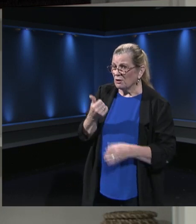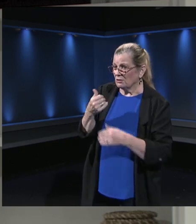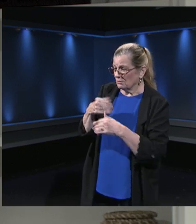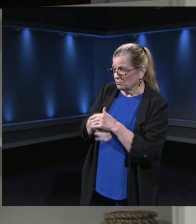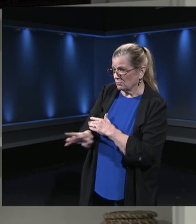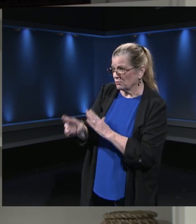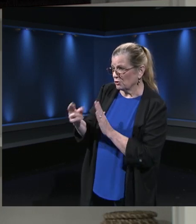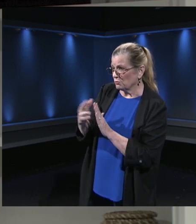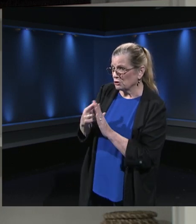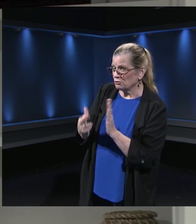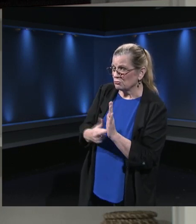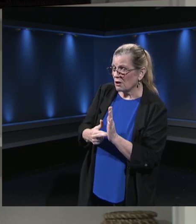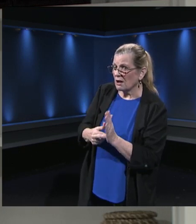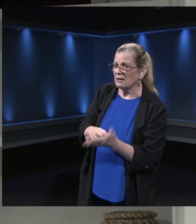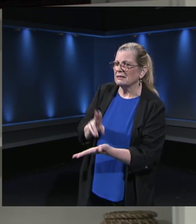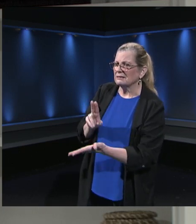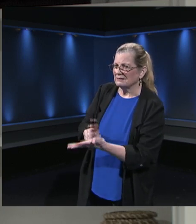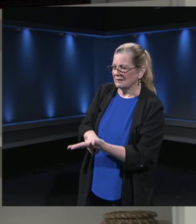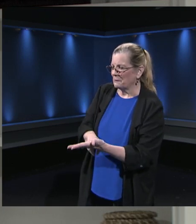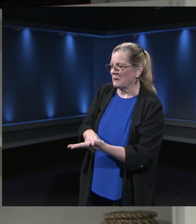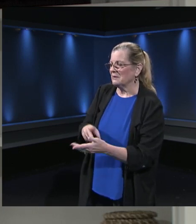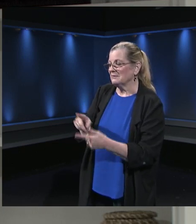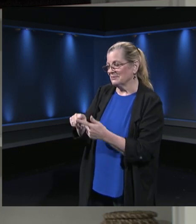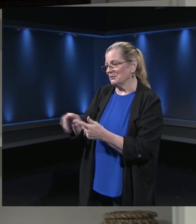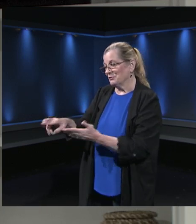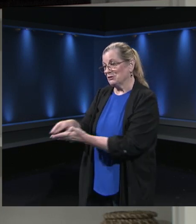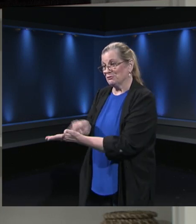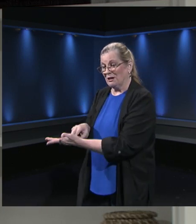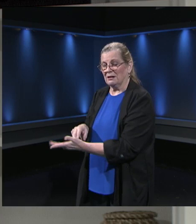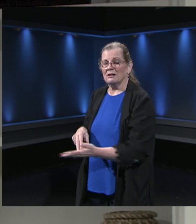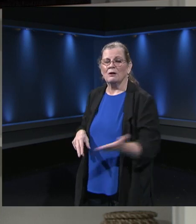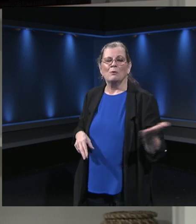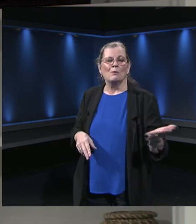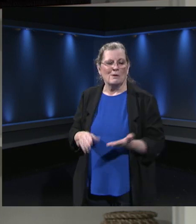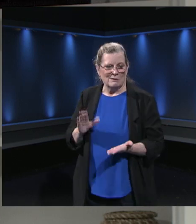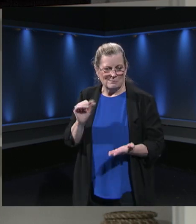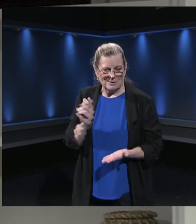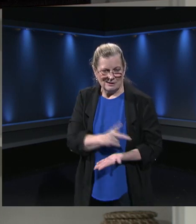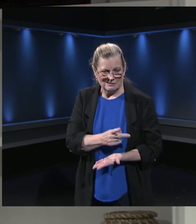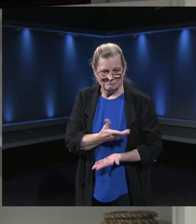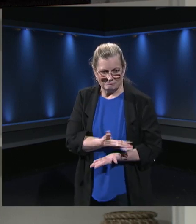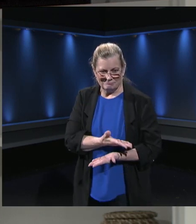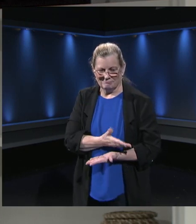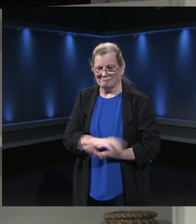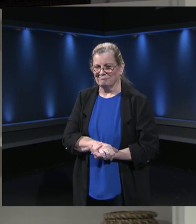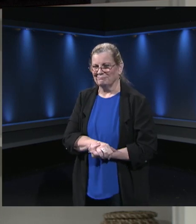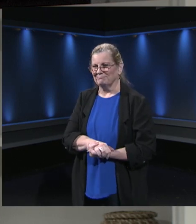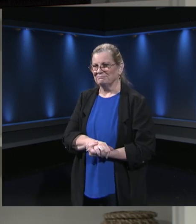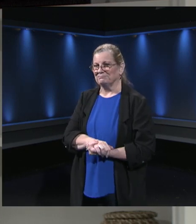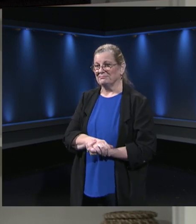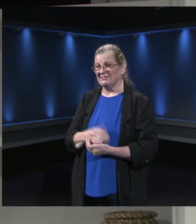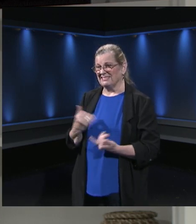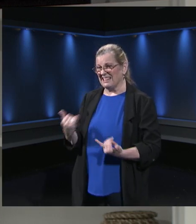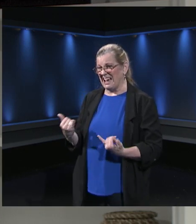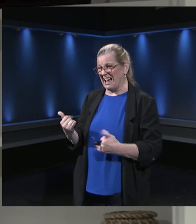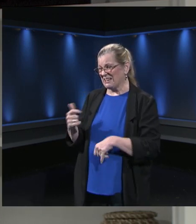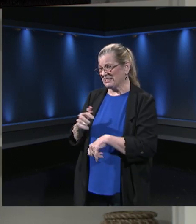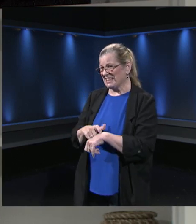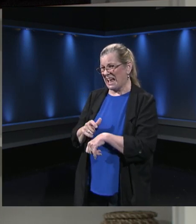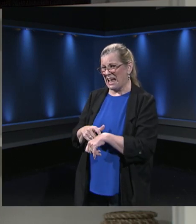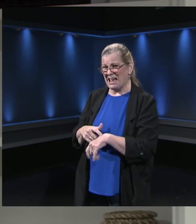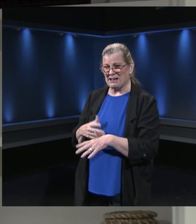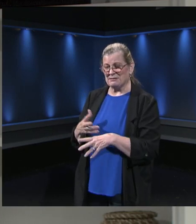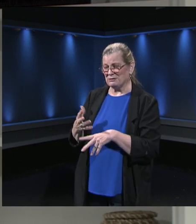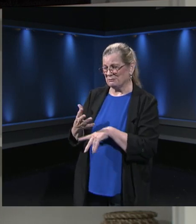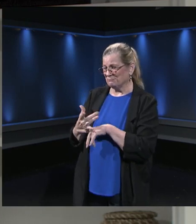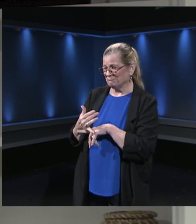and welcome back to the FCPS family. We're time, it's time to wrap up, and I really want to